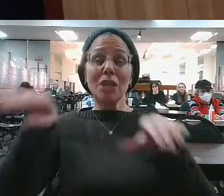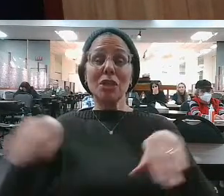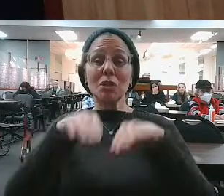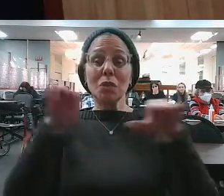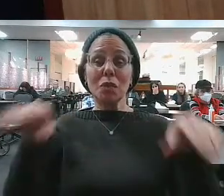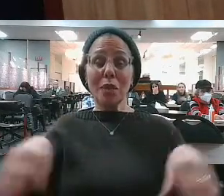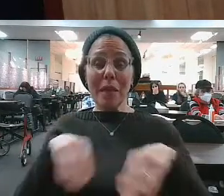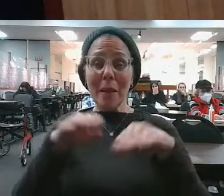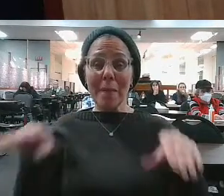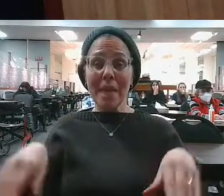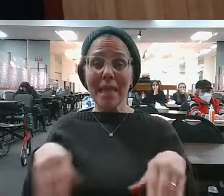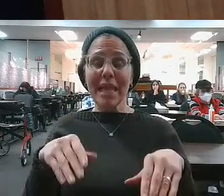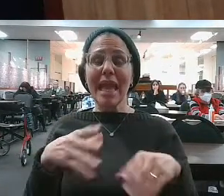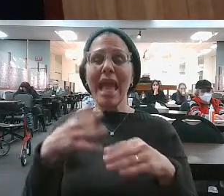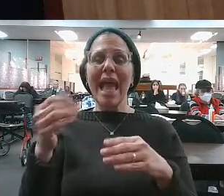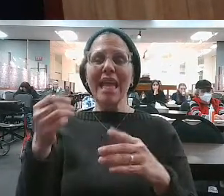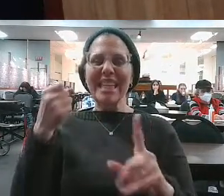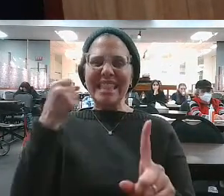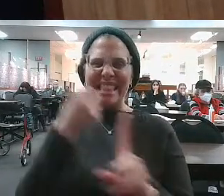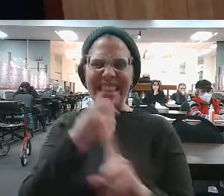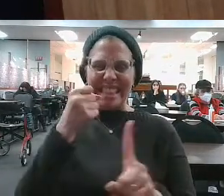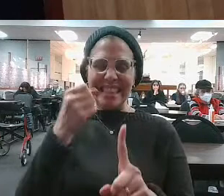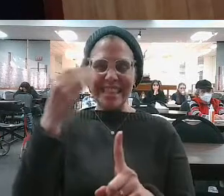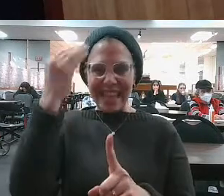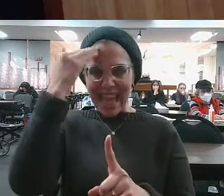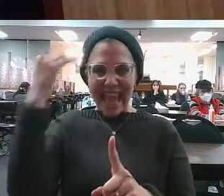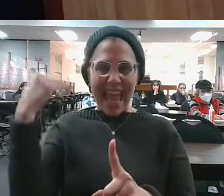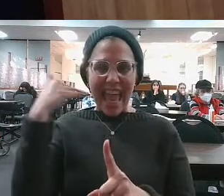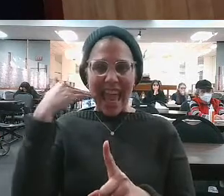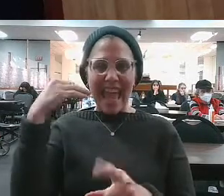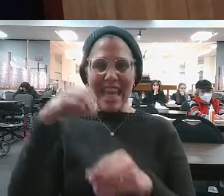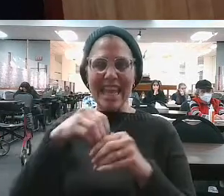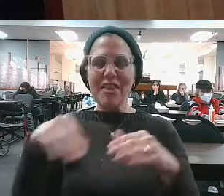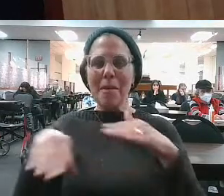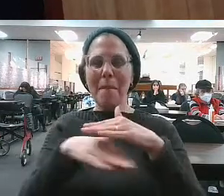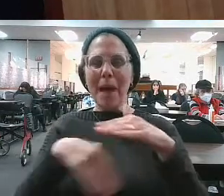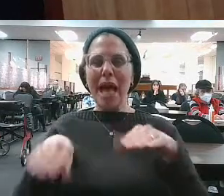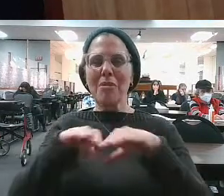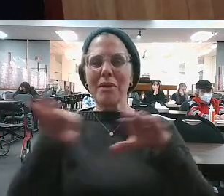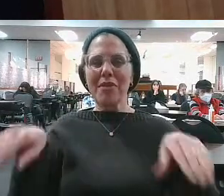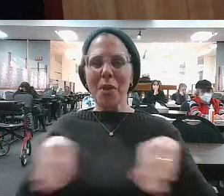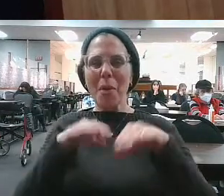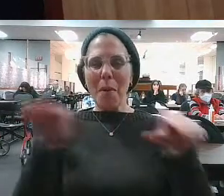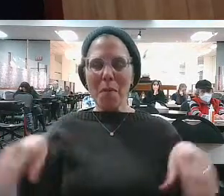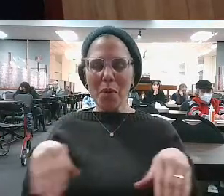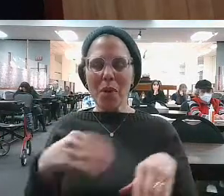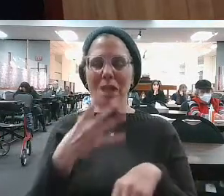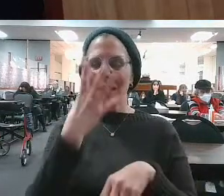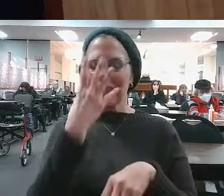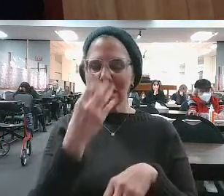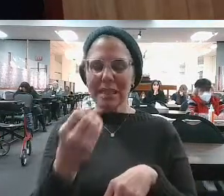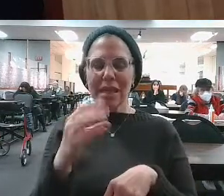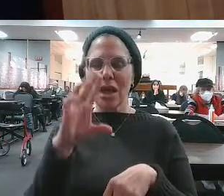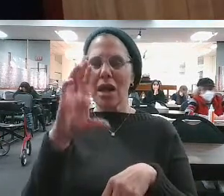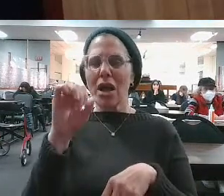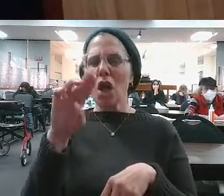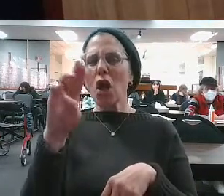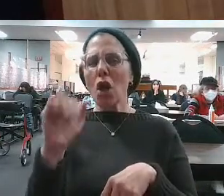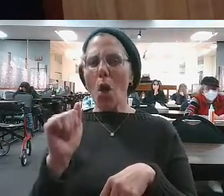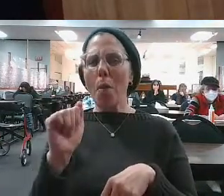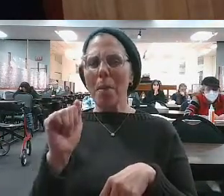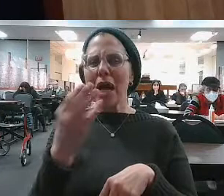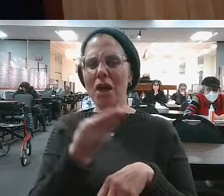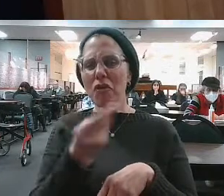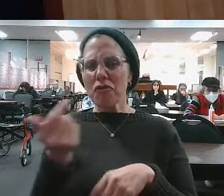and he slammed his head on the bottom of the pool. He was unconscious for a number of days, right? This happened 12 years